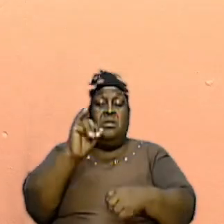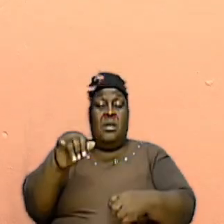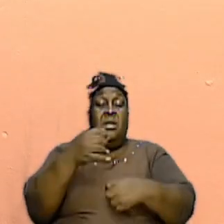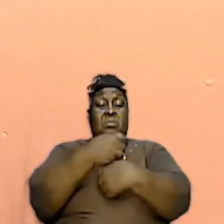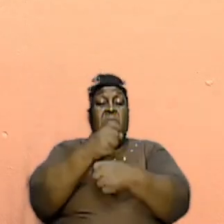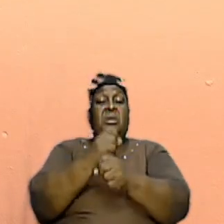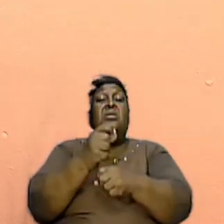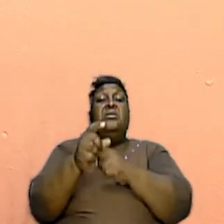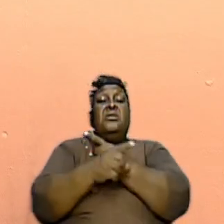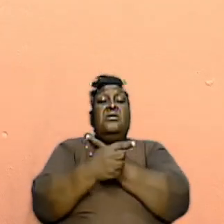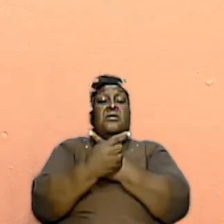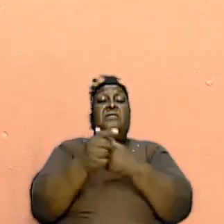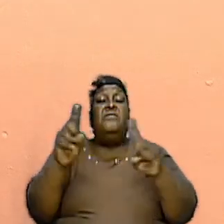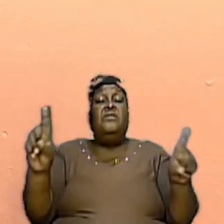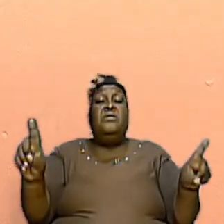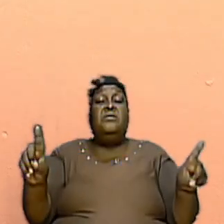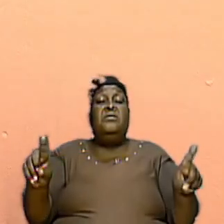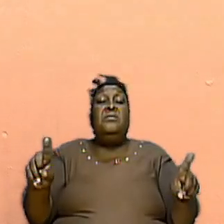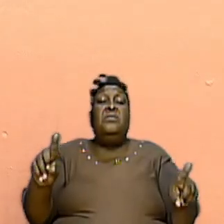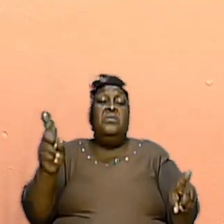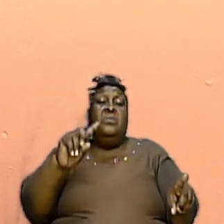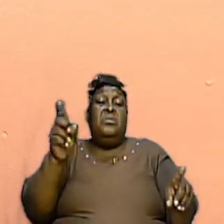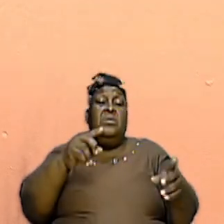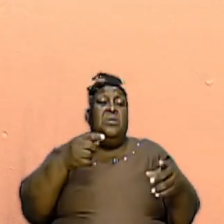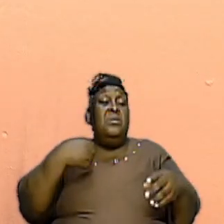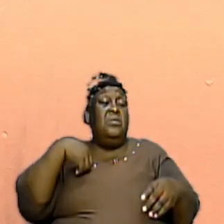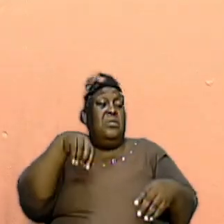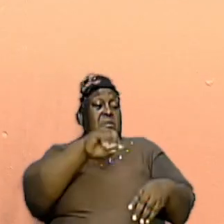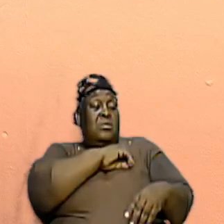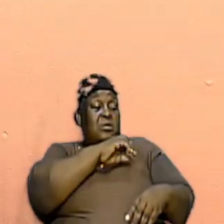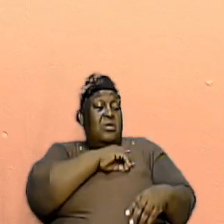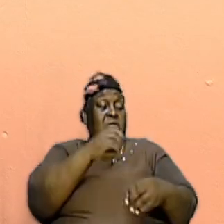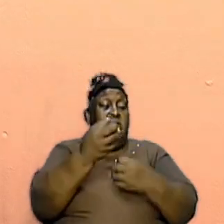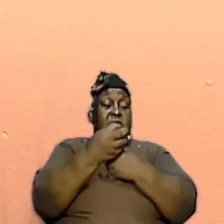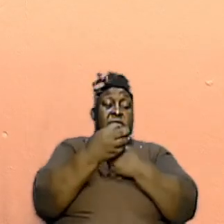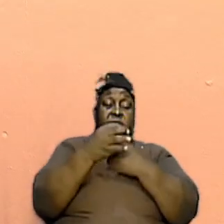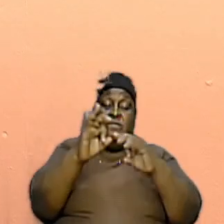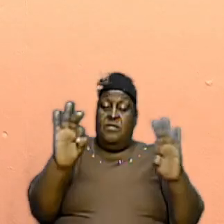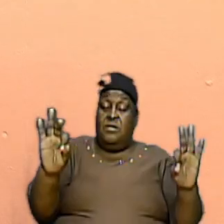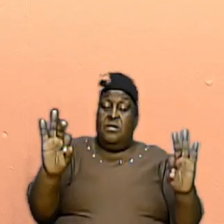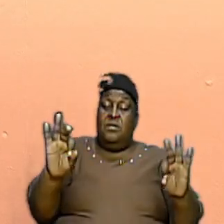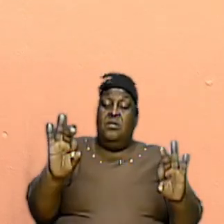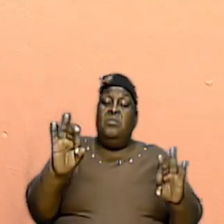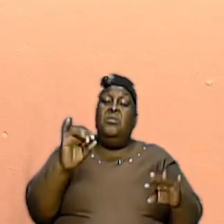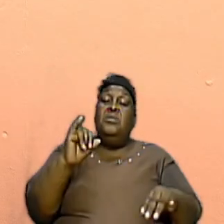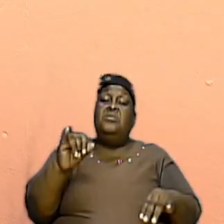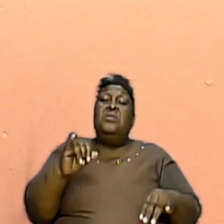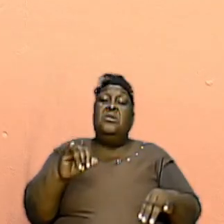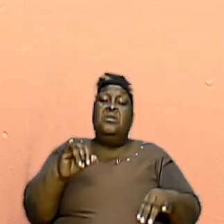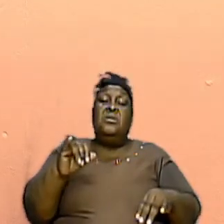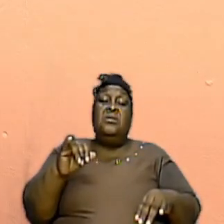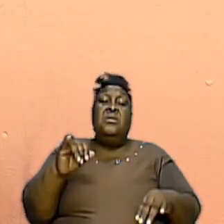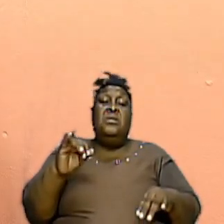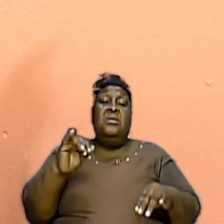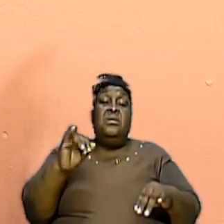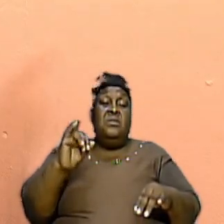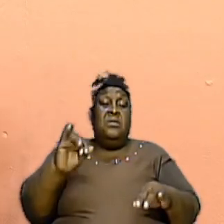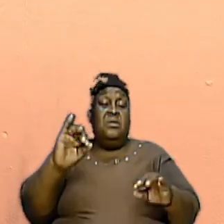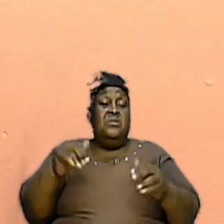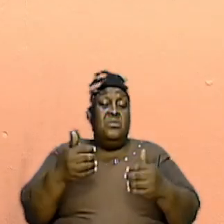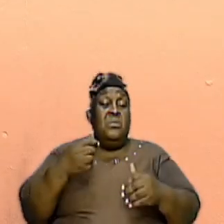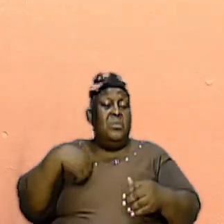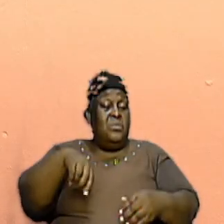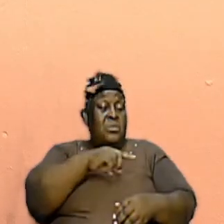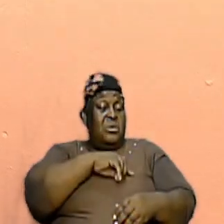That is where our freedom is. That is where we know that we are not under the bondage of the letter,